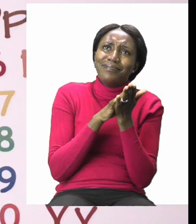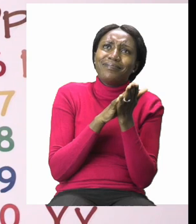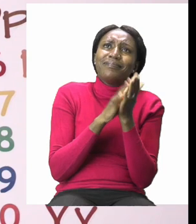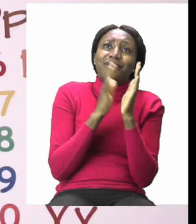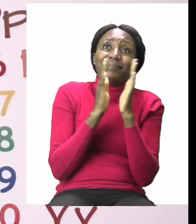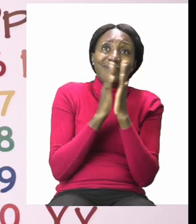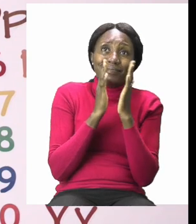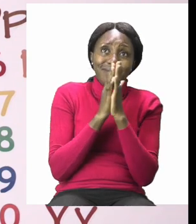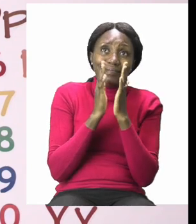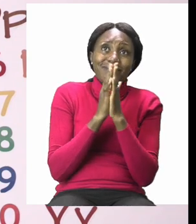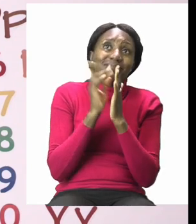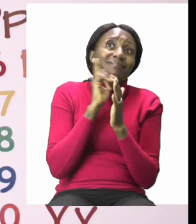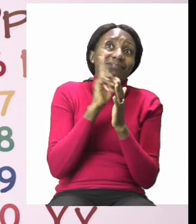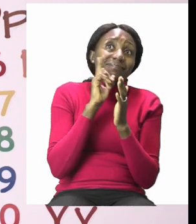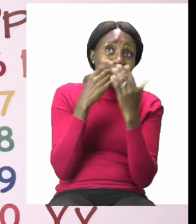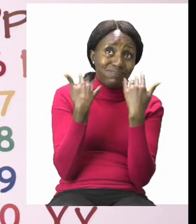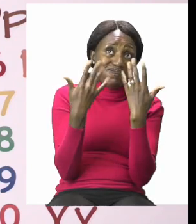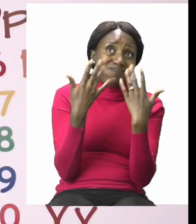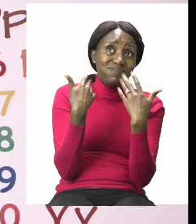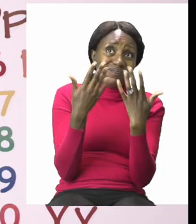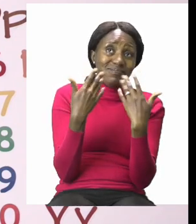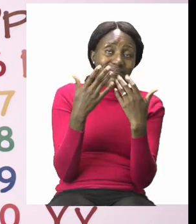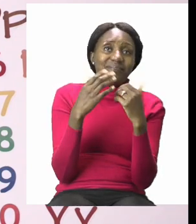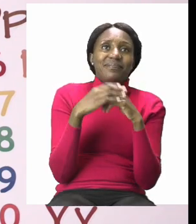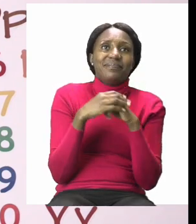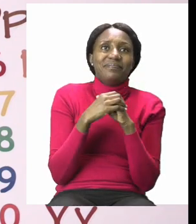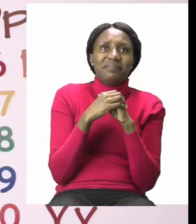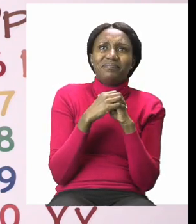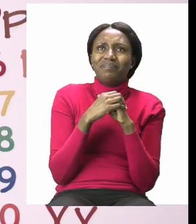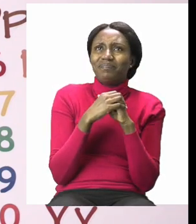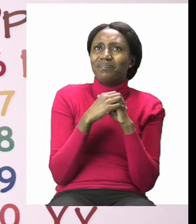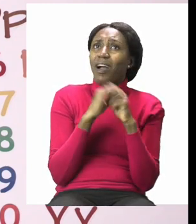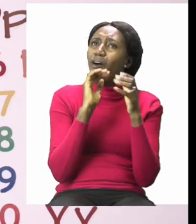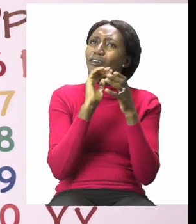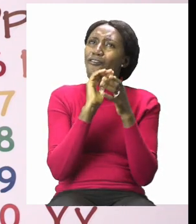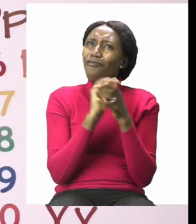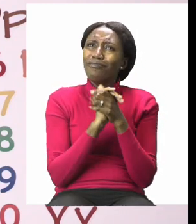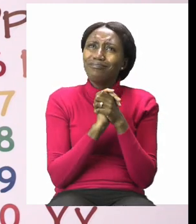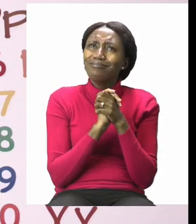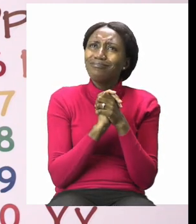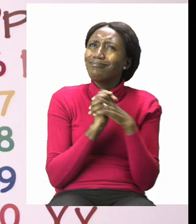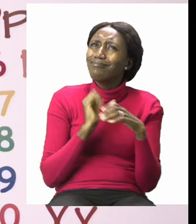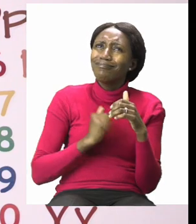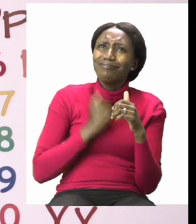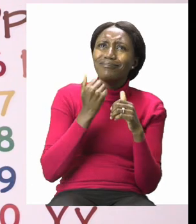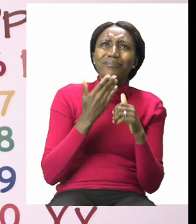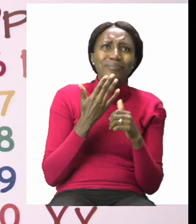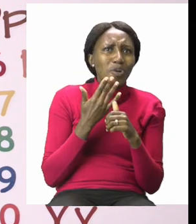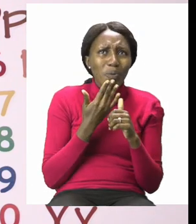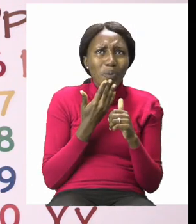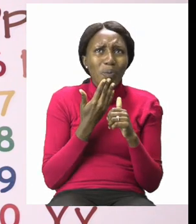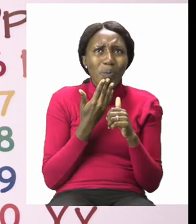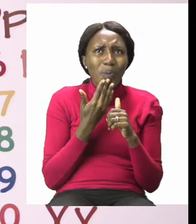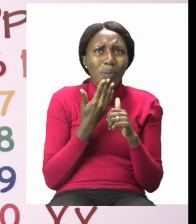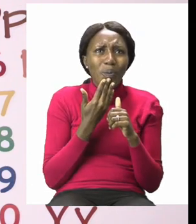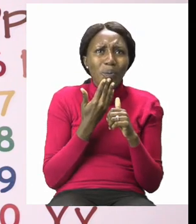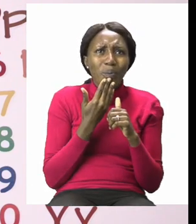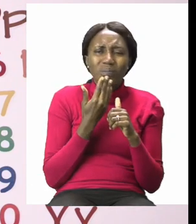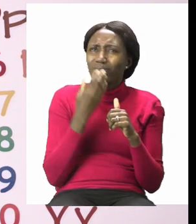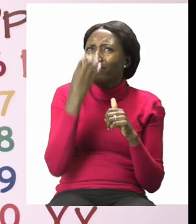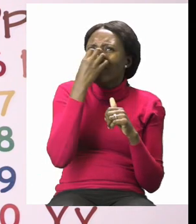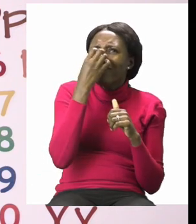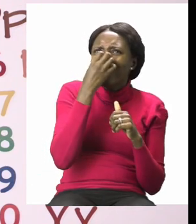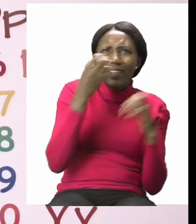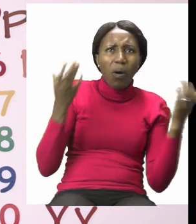touch anything else. I have a special friend and I know you know his name is sashi but I don't know where he